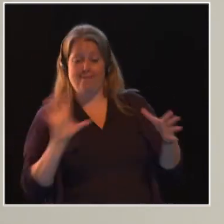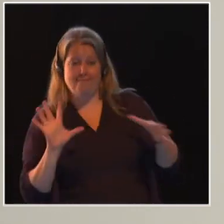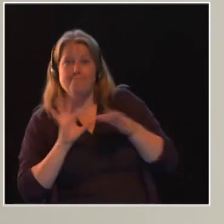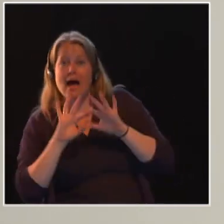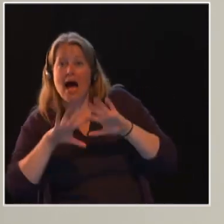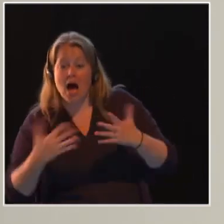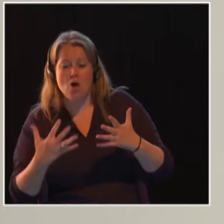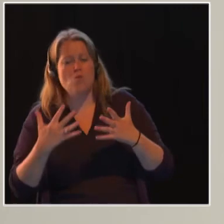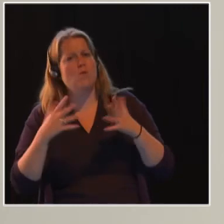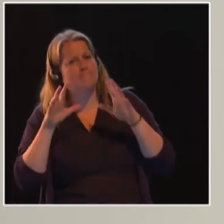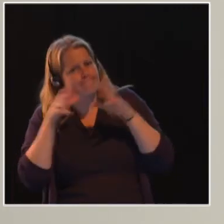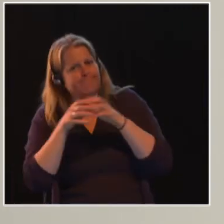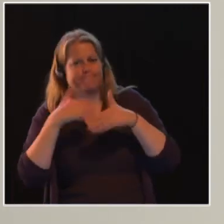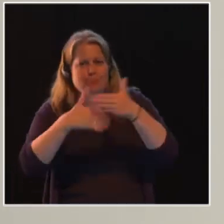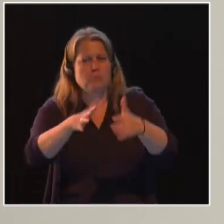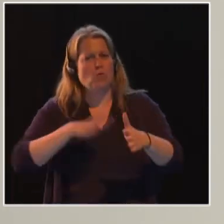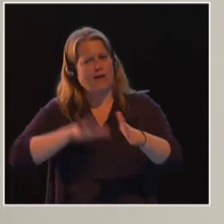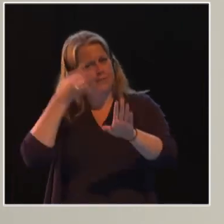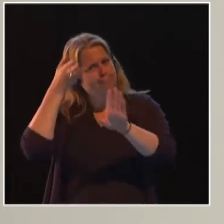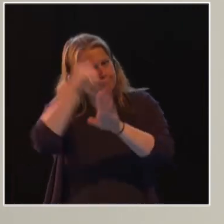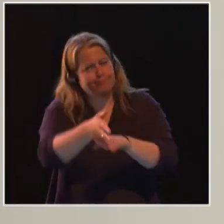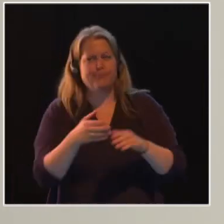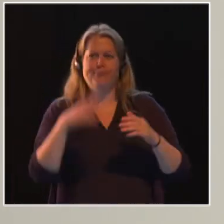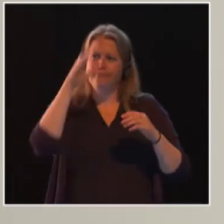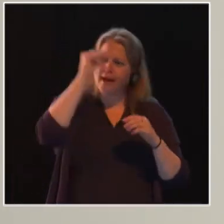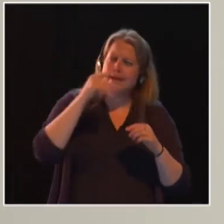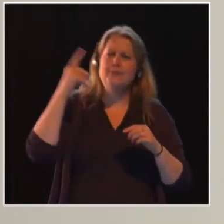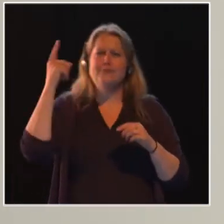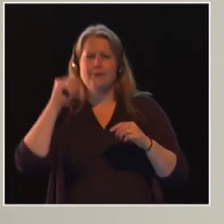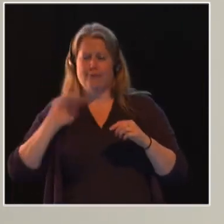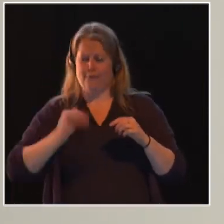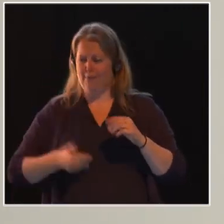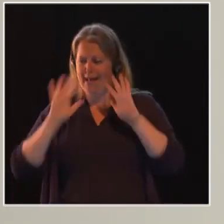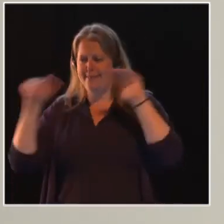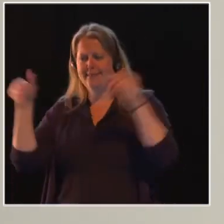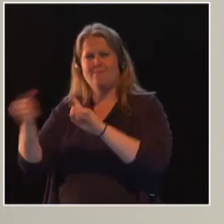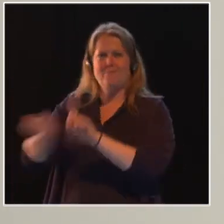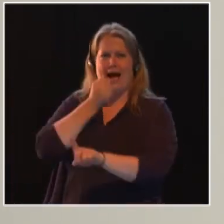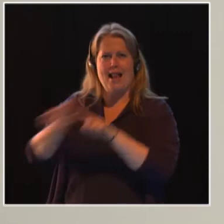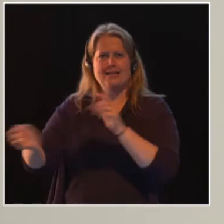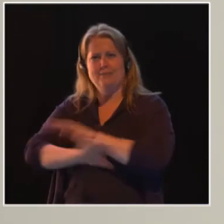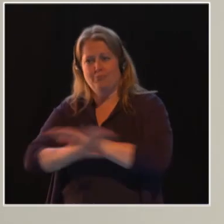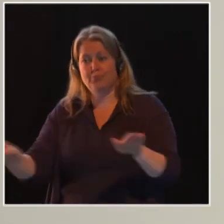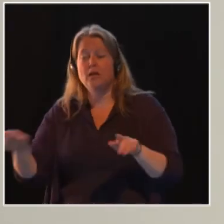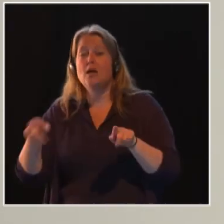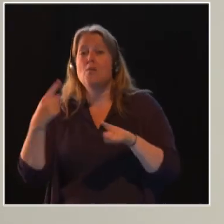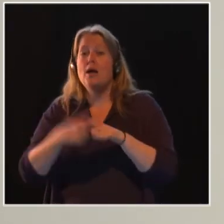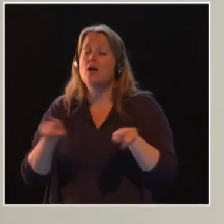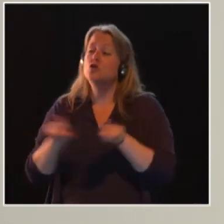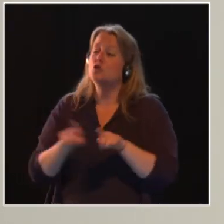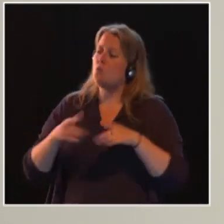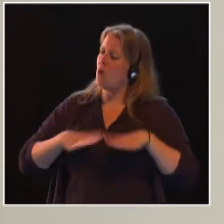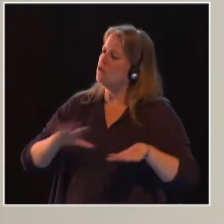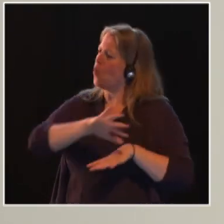gender-based violence once and for all and to ensure that all women and girls can really